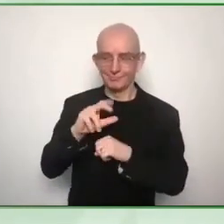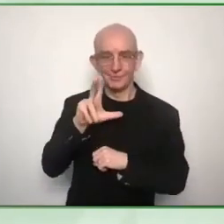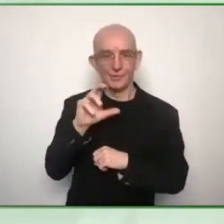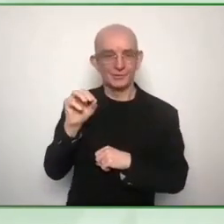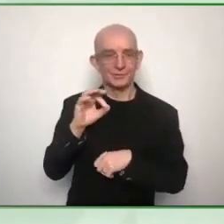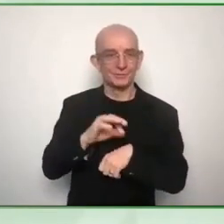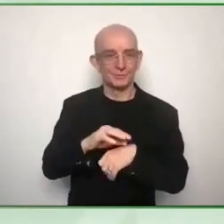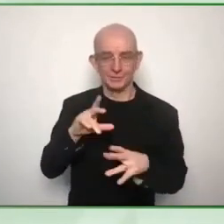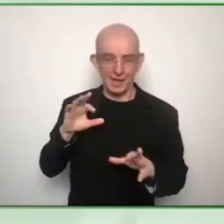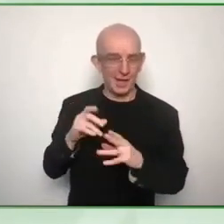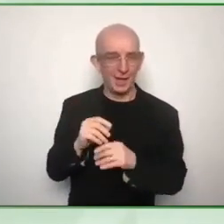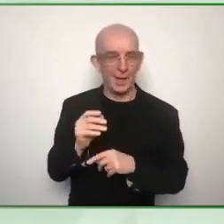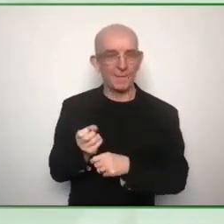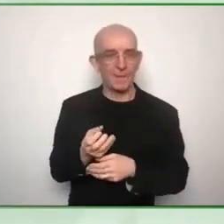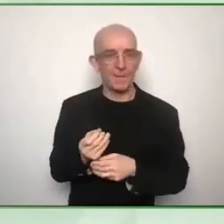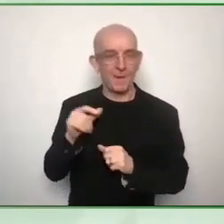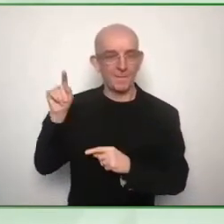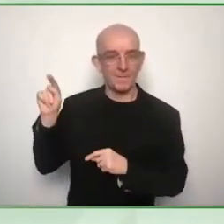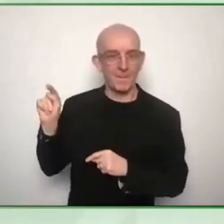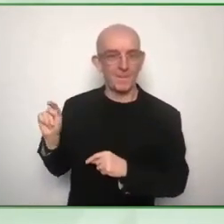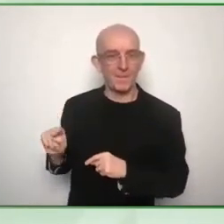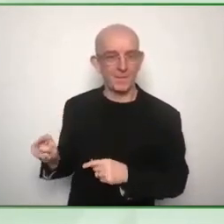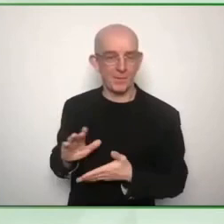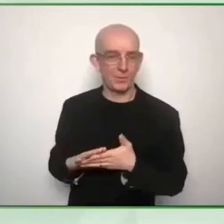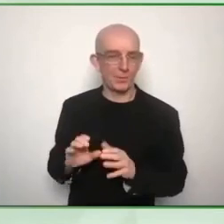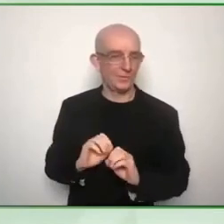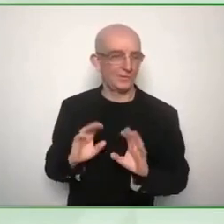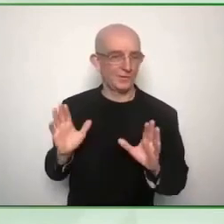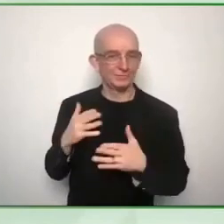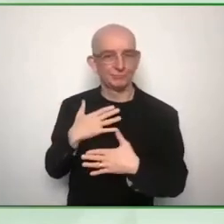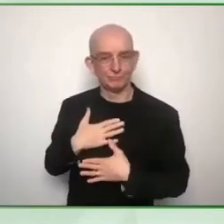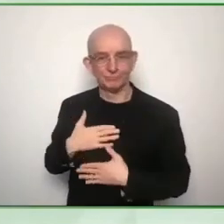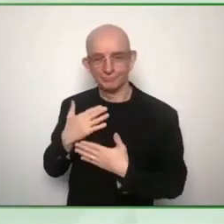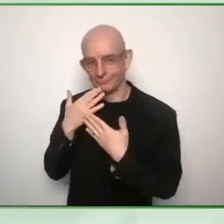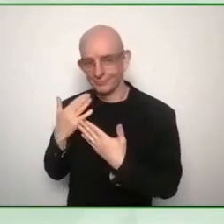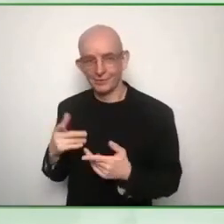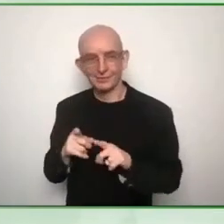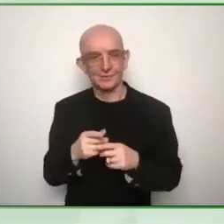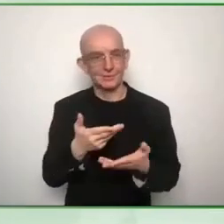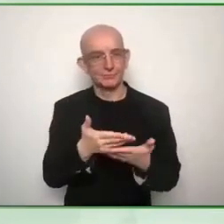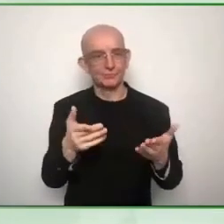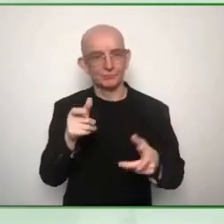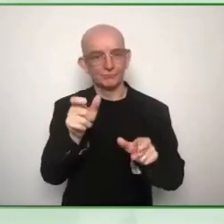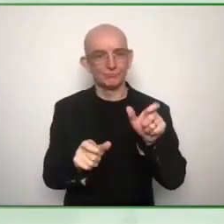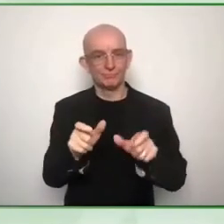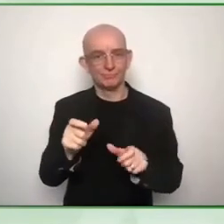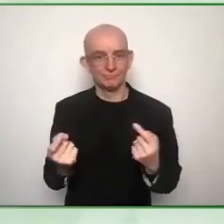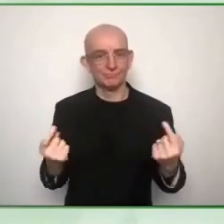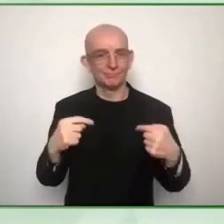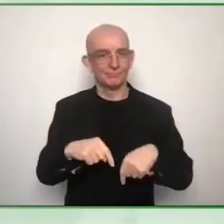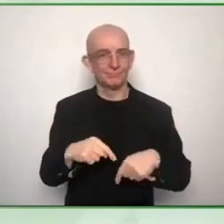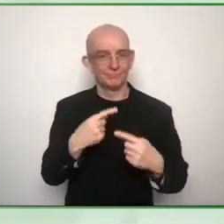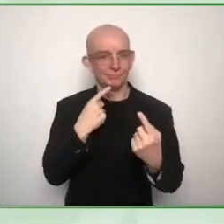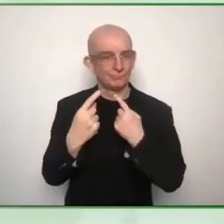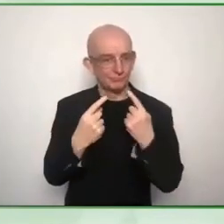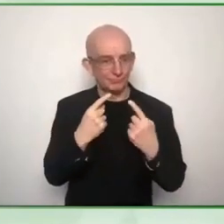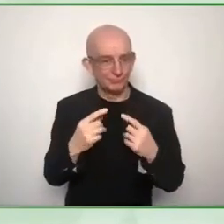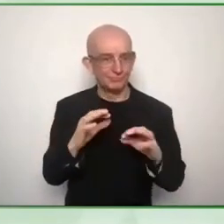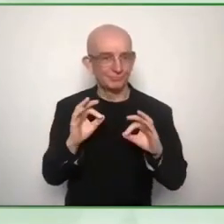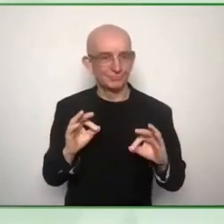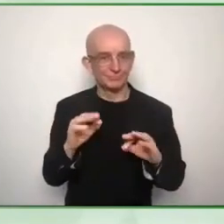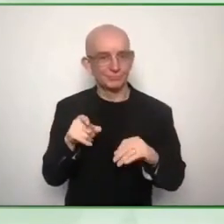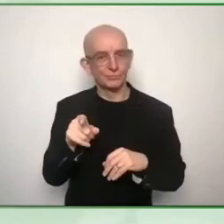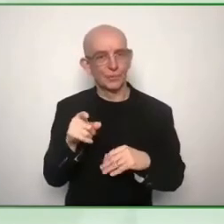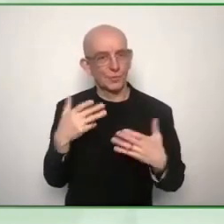and uh about the online accessibility toolkit of the government of south australia which has gone already far away